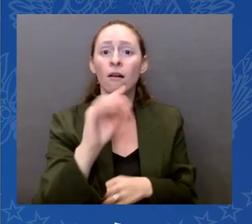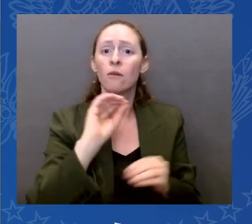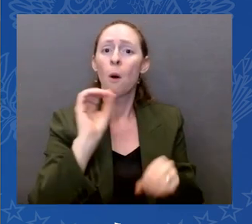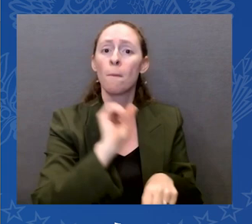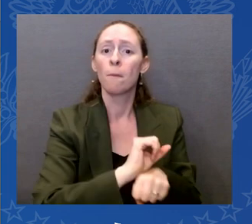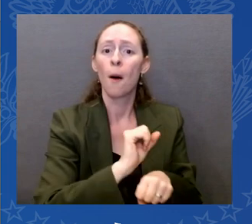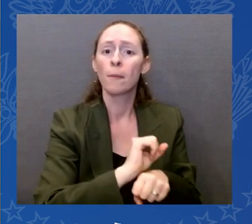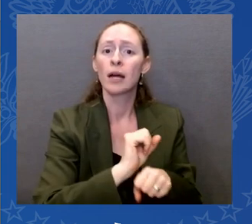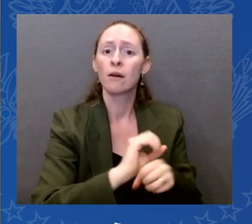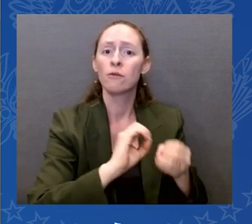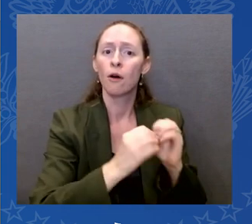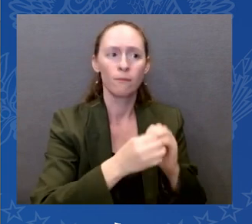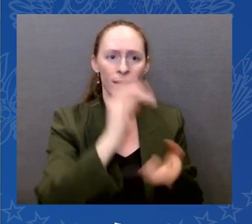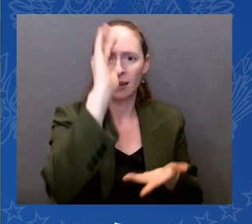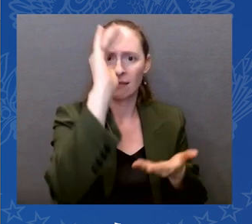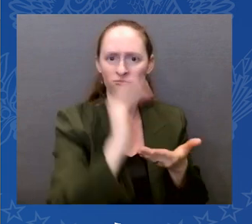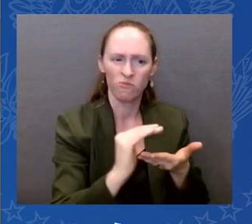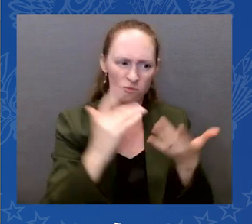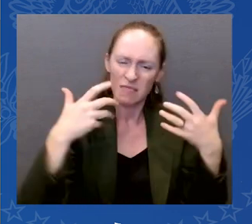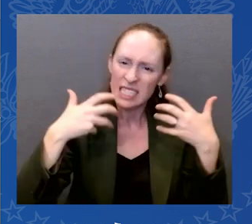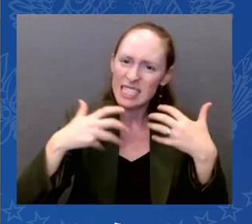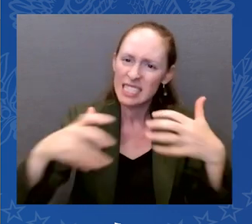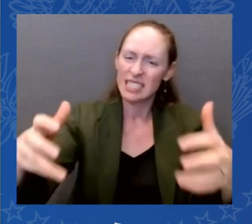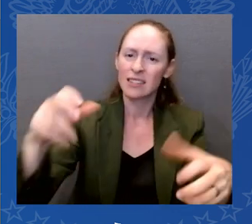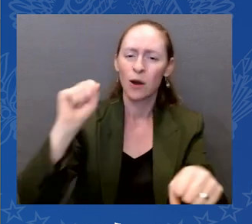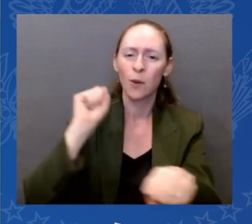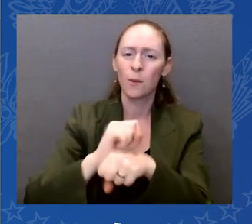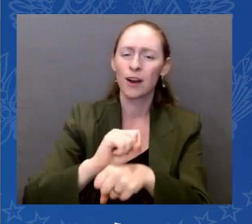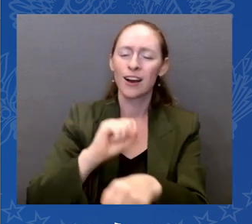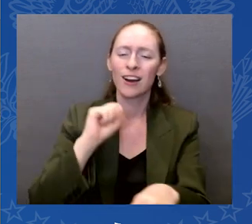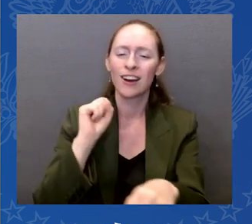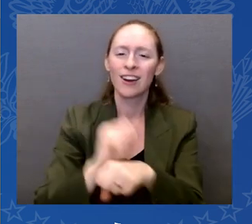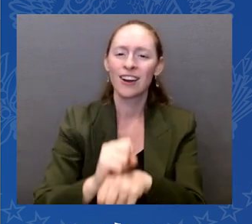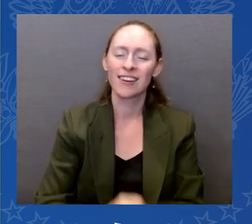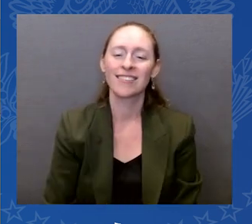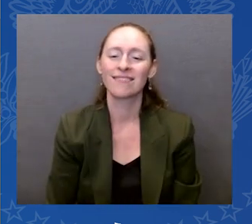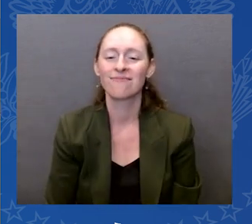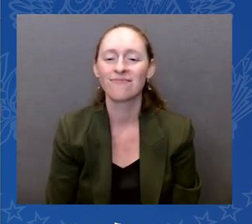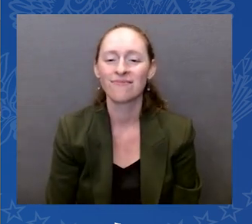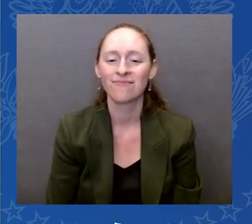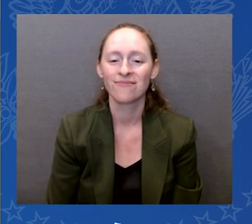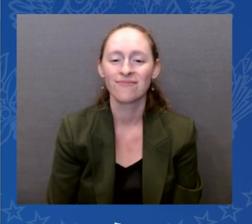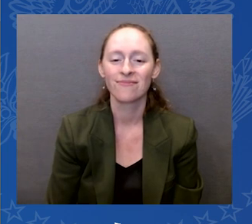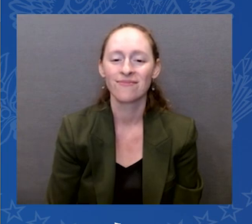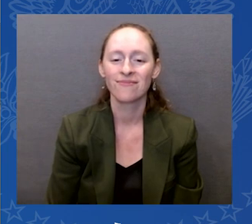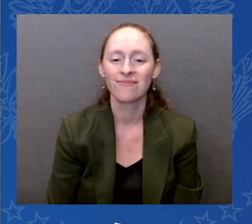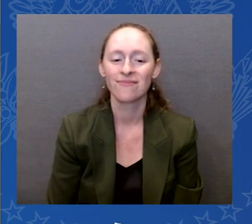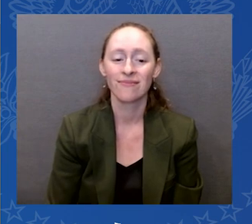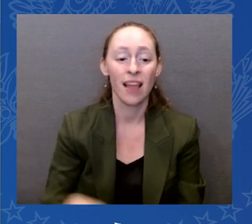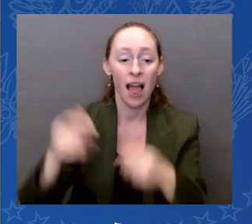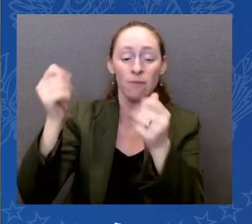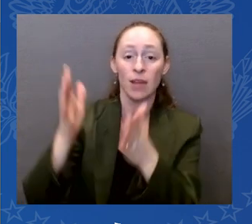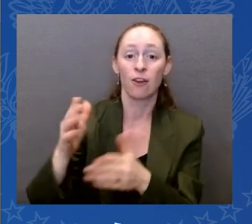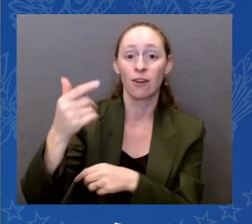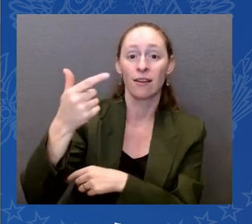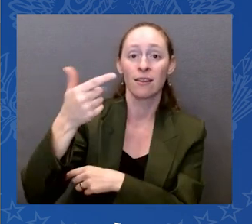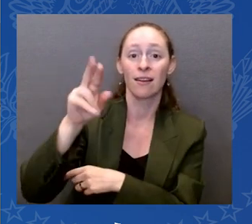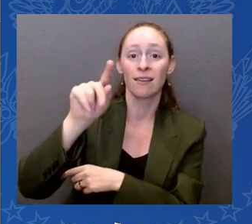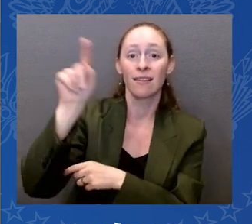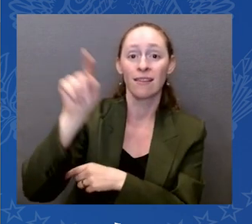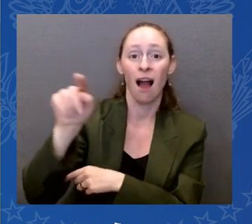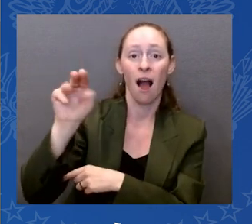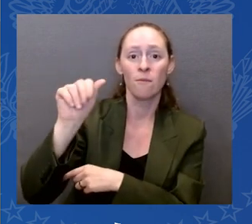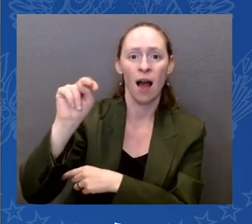And Administrator Guzman, I want to tell you how the Hispanic entrepreneurs are starting new businesses at the fastest rate in over a